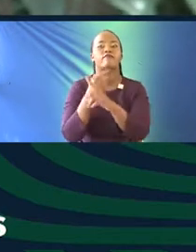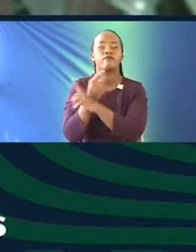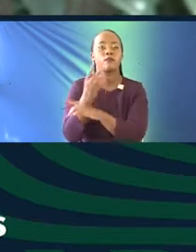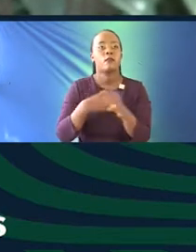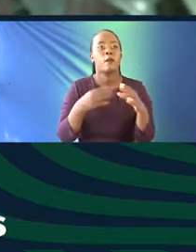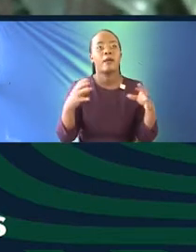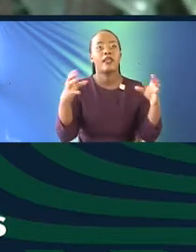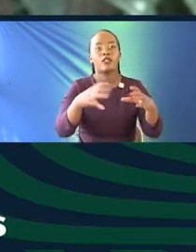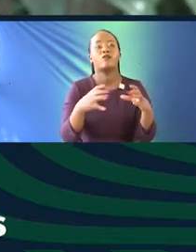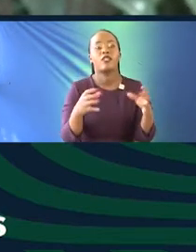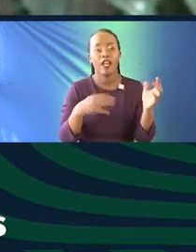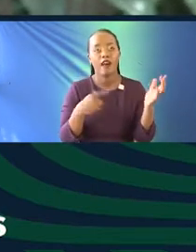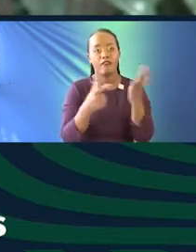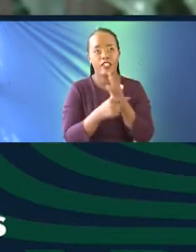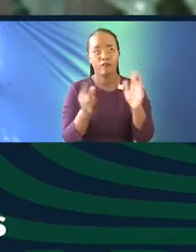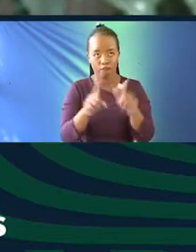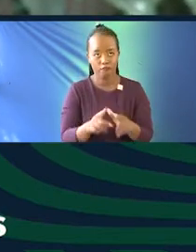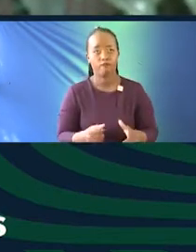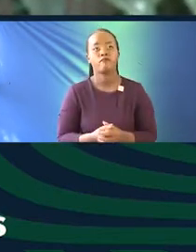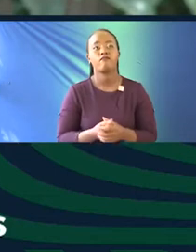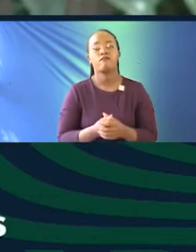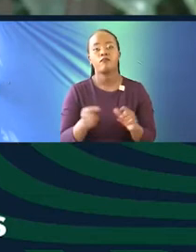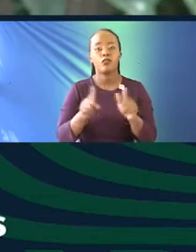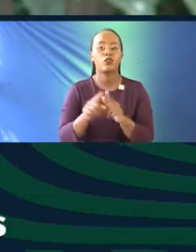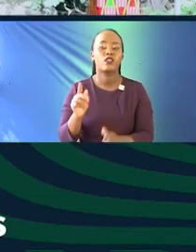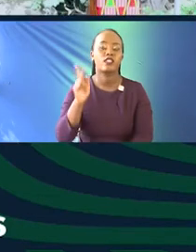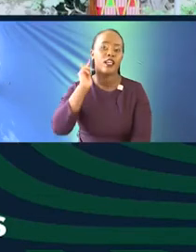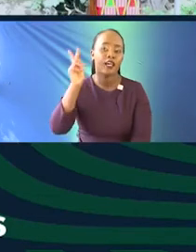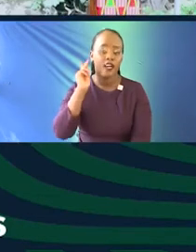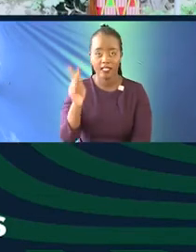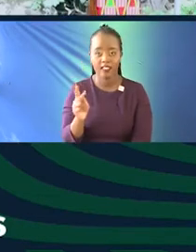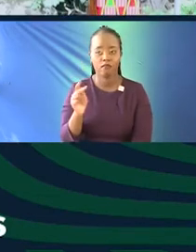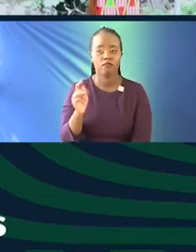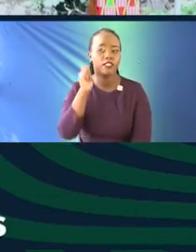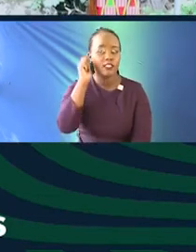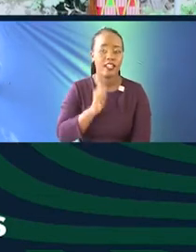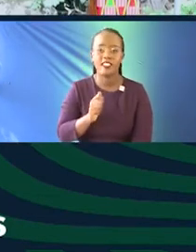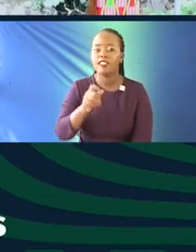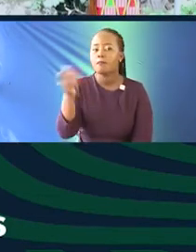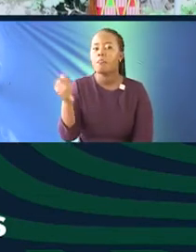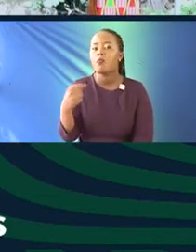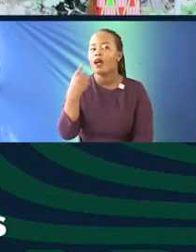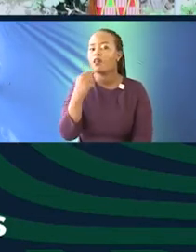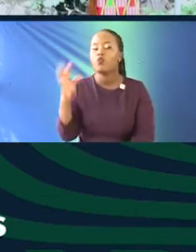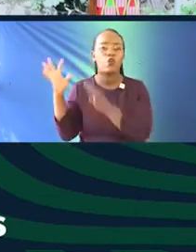my community we call it tangorotwet, tangorotwet in Kalinjin. So anybody else in their culture?